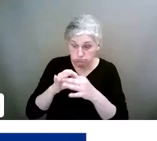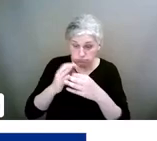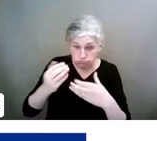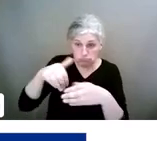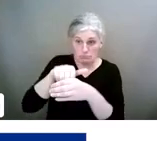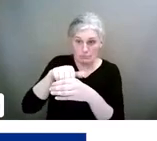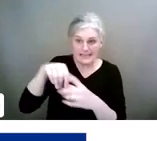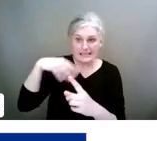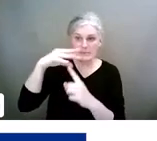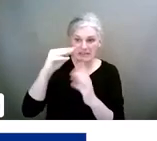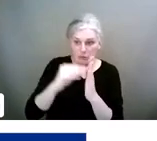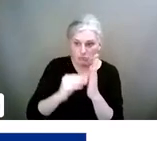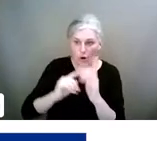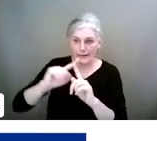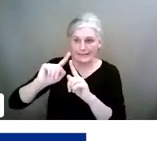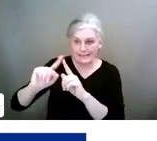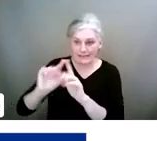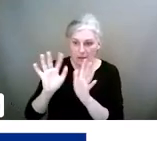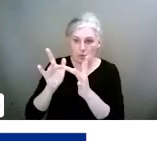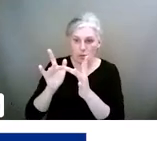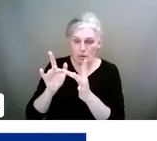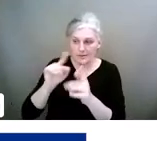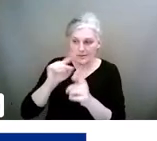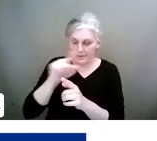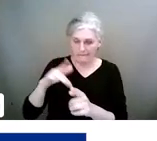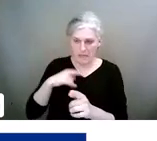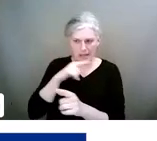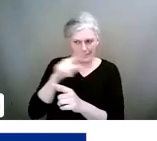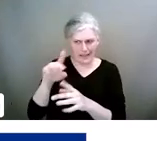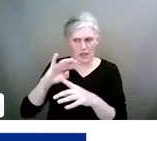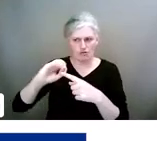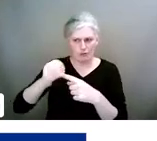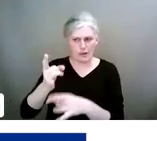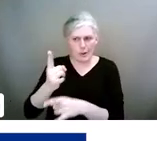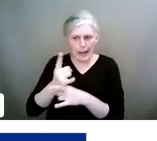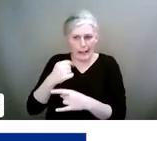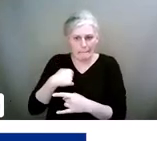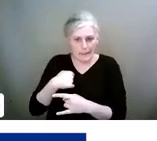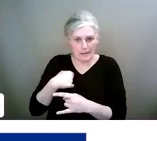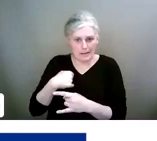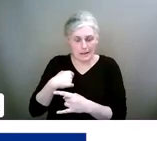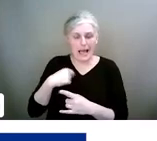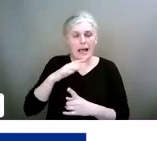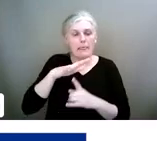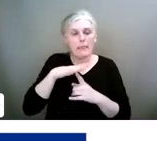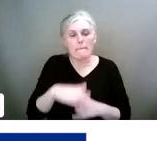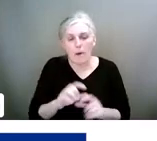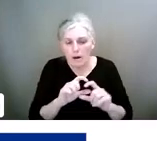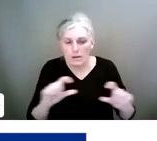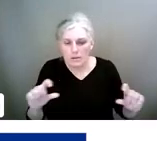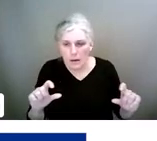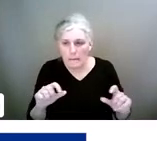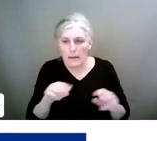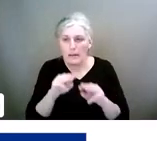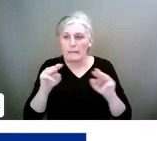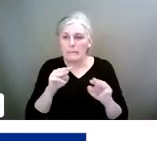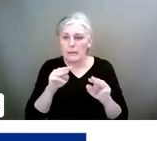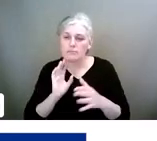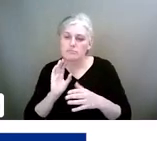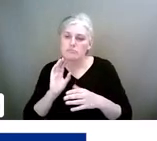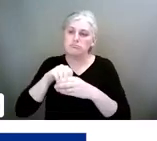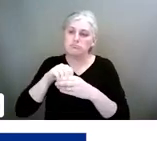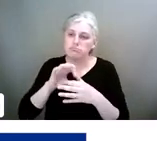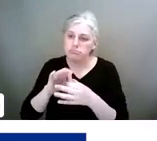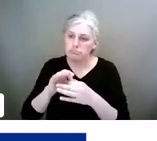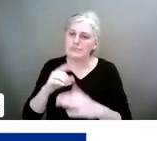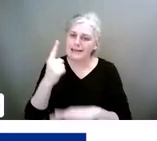these platforms, they really try to help me. And the bottom one is, the people I engage with are there for